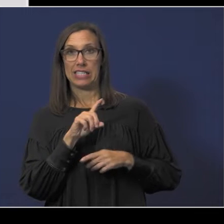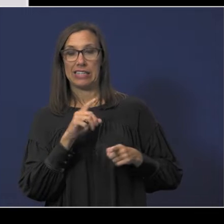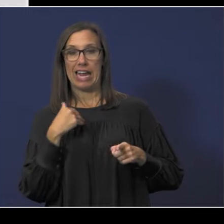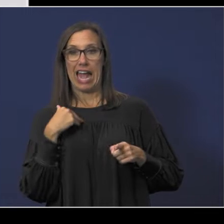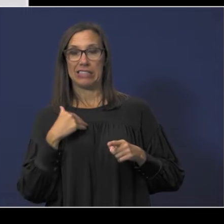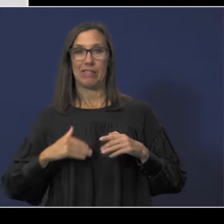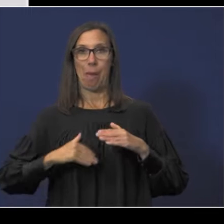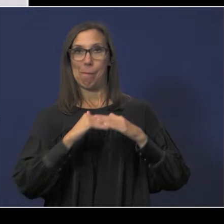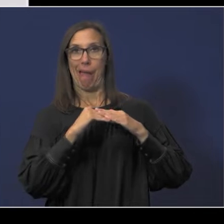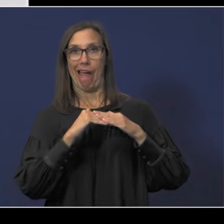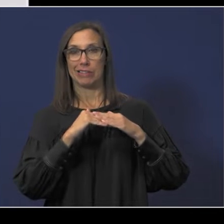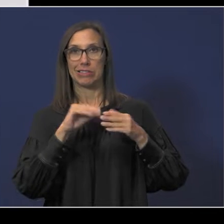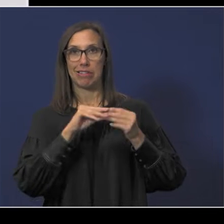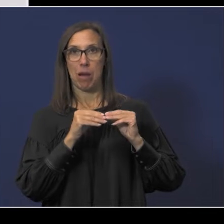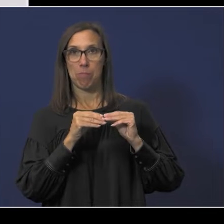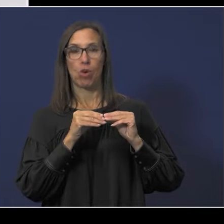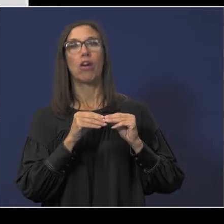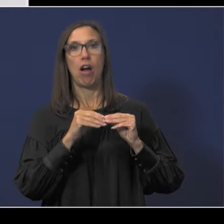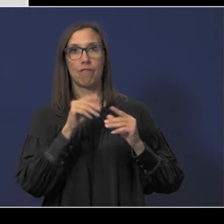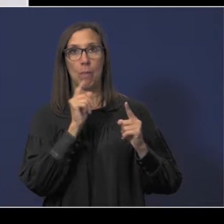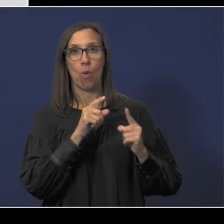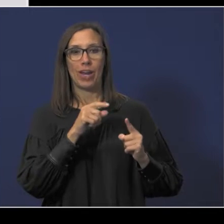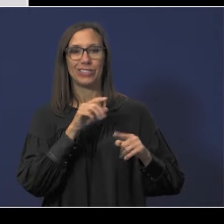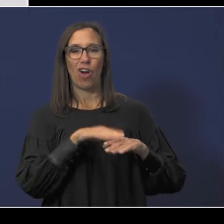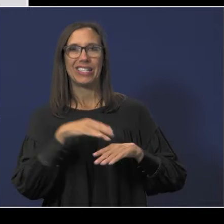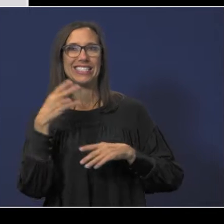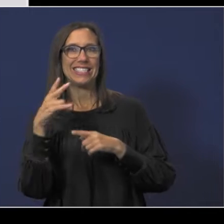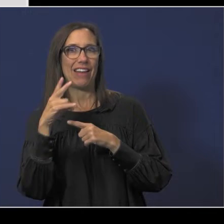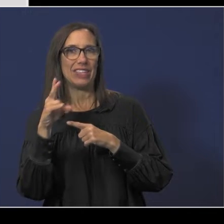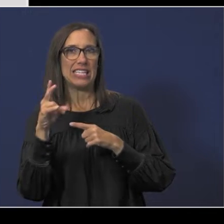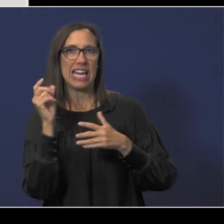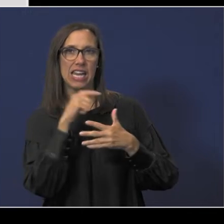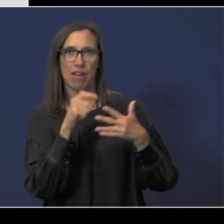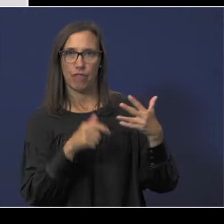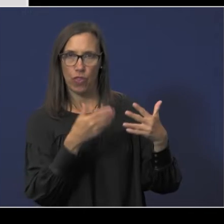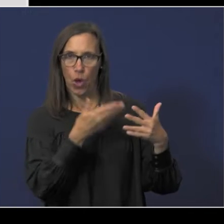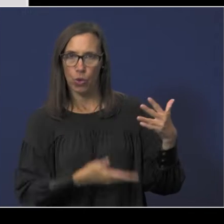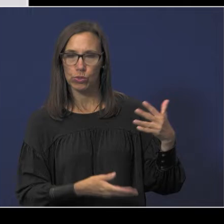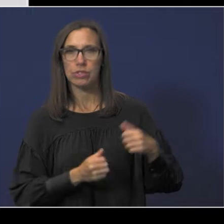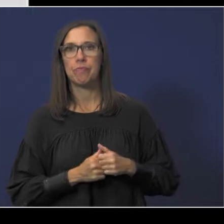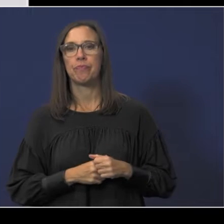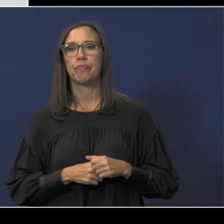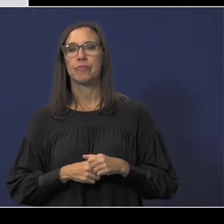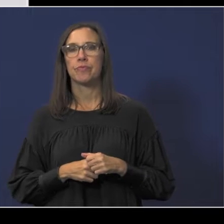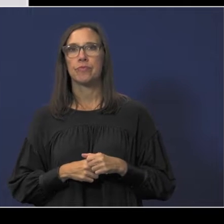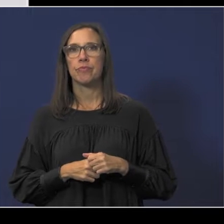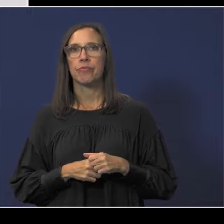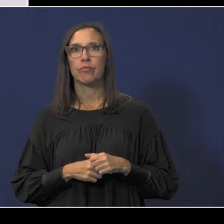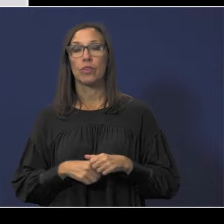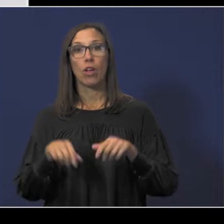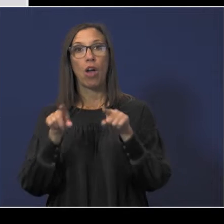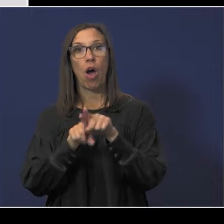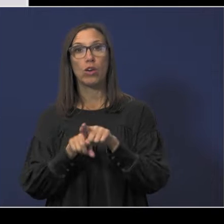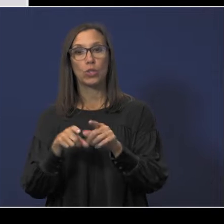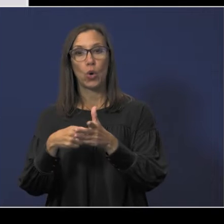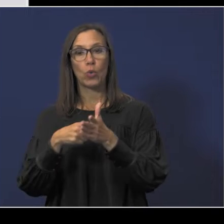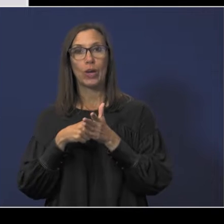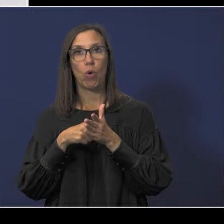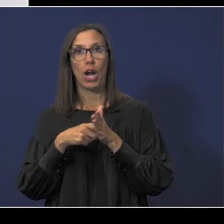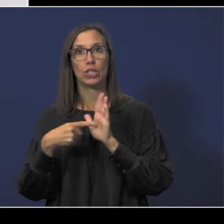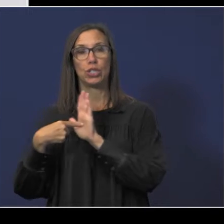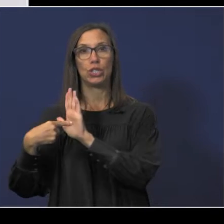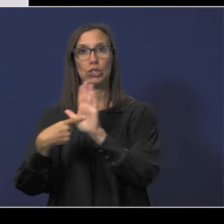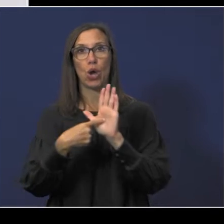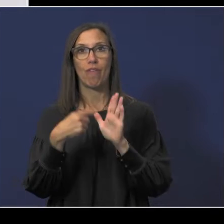maximum number of points on 17 of those indicators. In addition to the indicators, we are also required to disclose